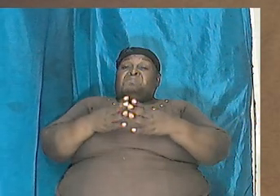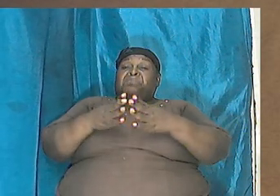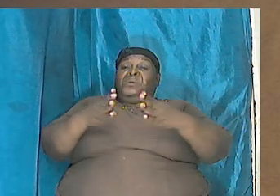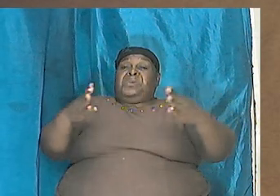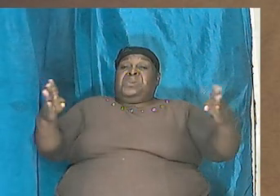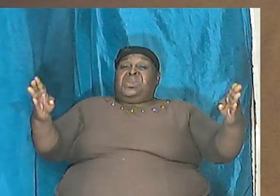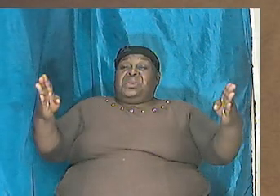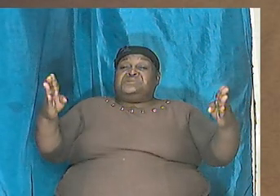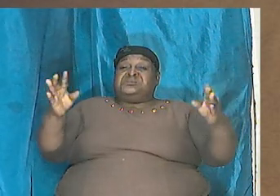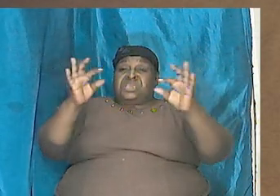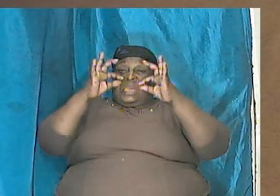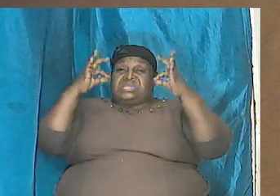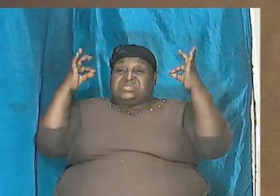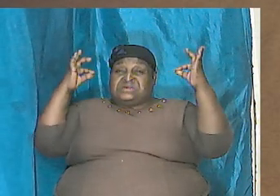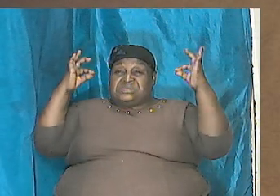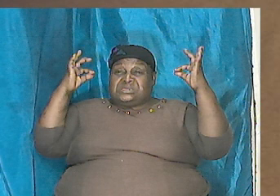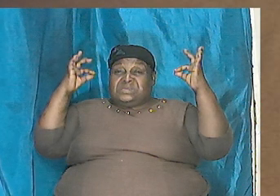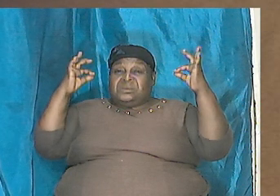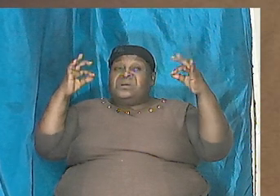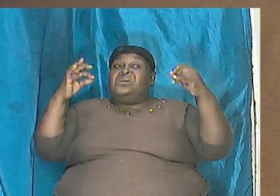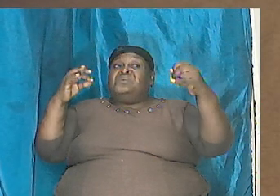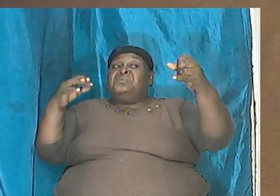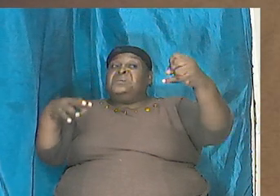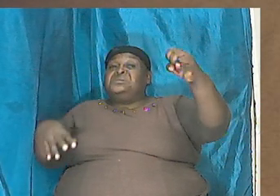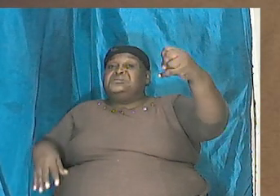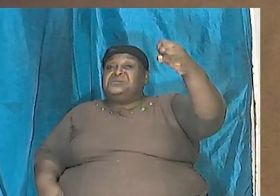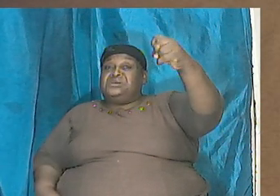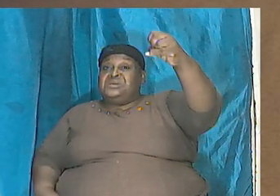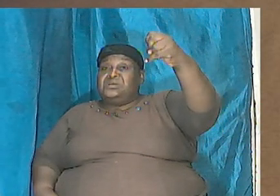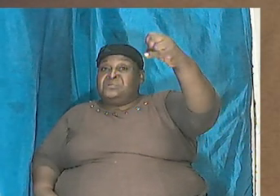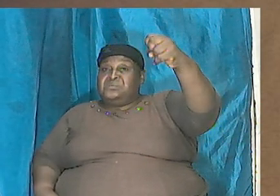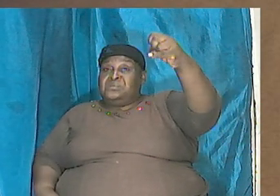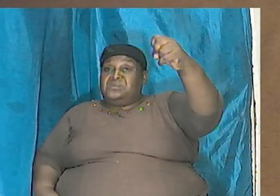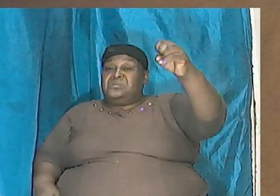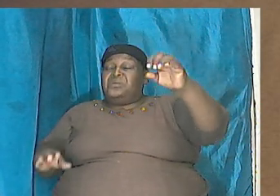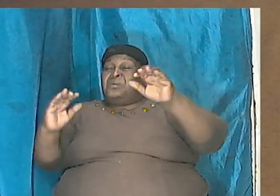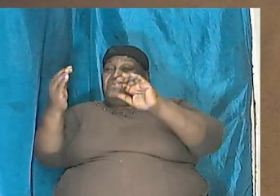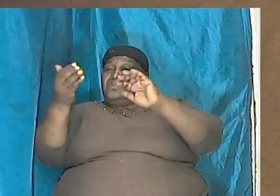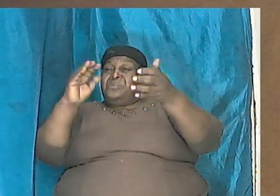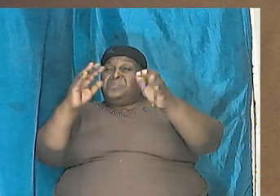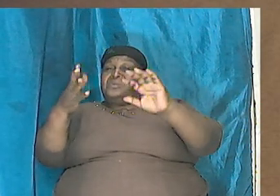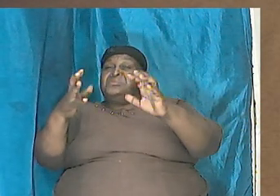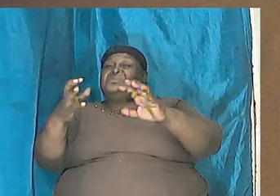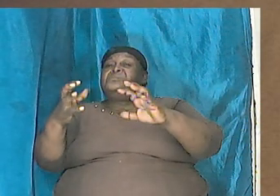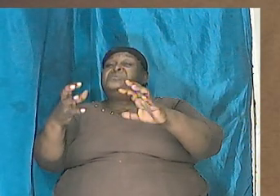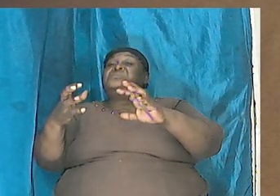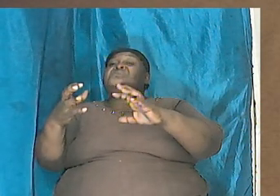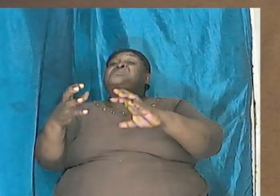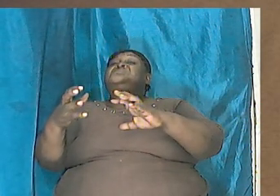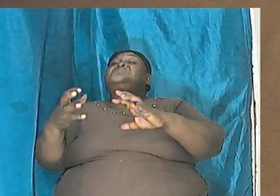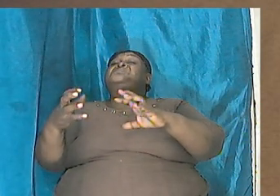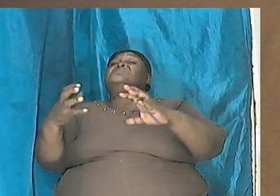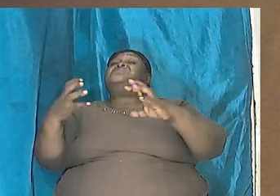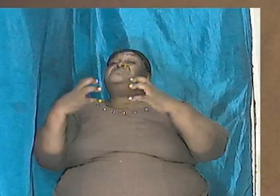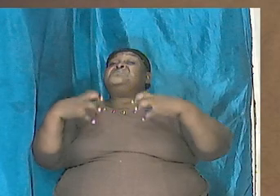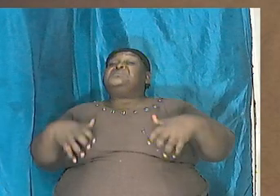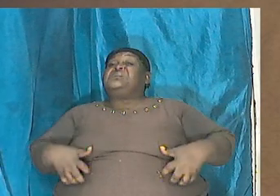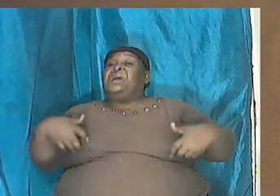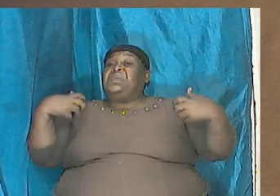and look at it in comparison to the tiger so that if you can see the tail of a tiger